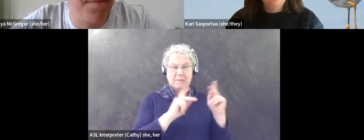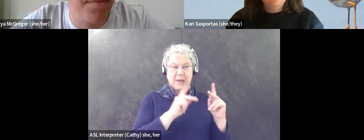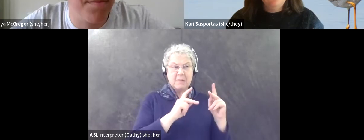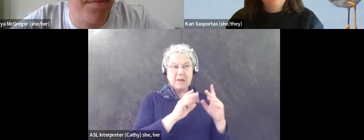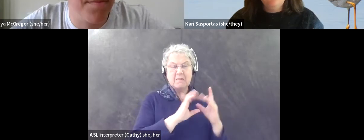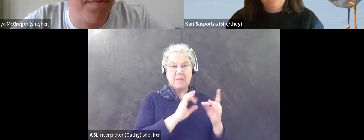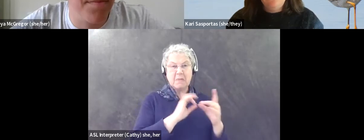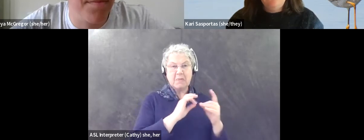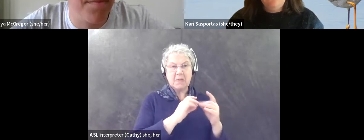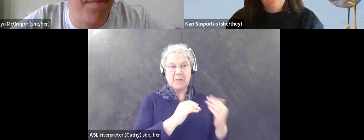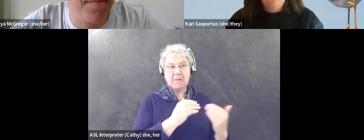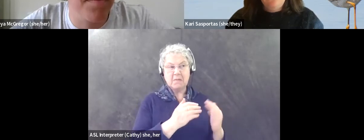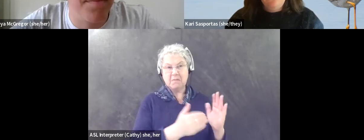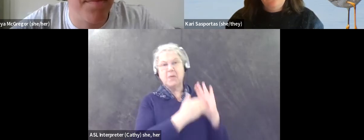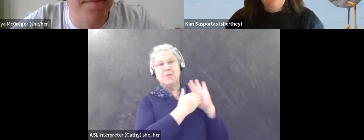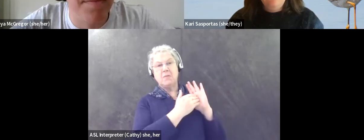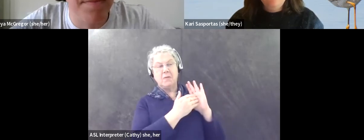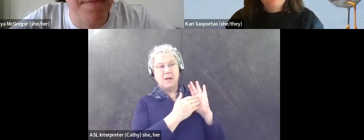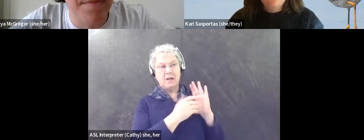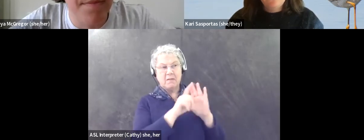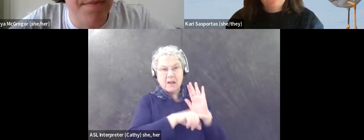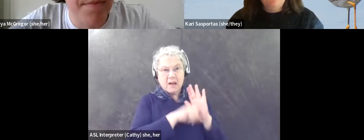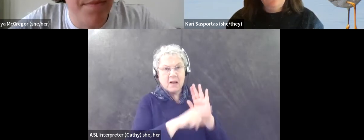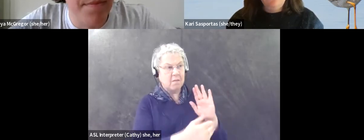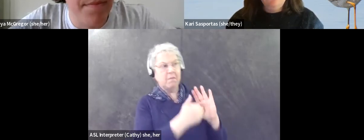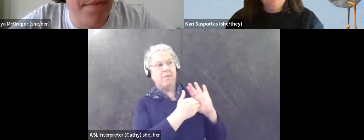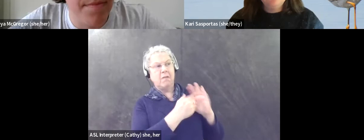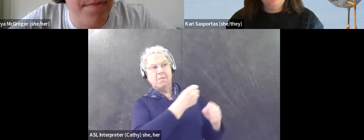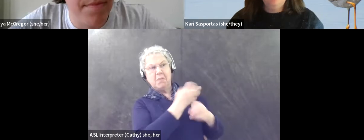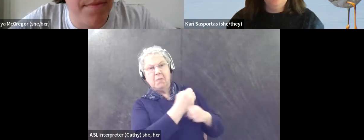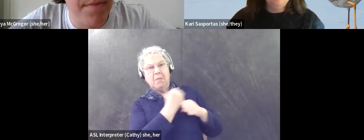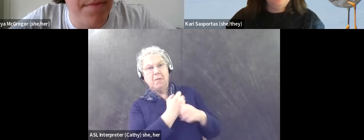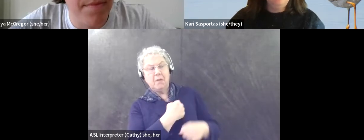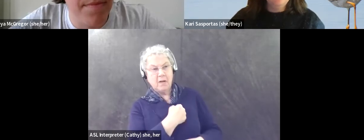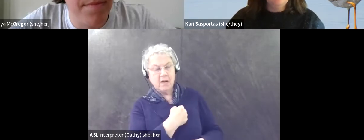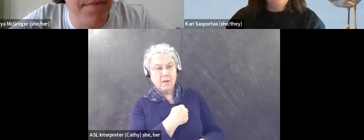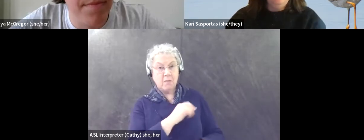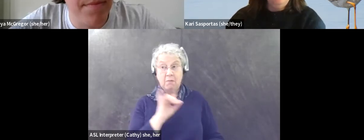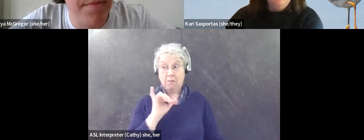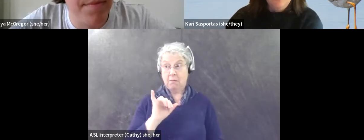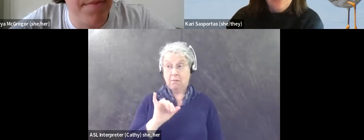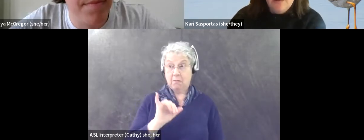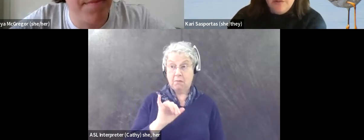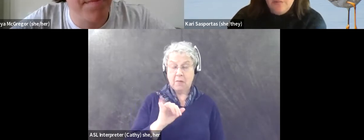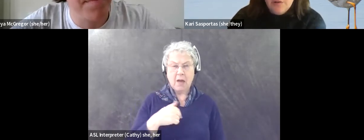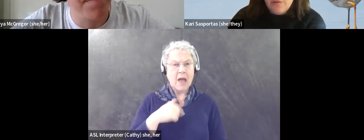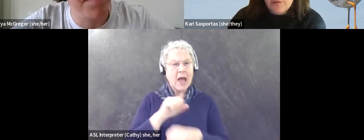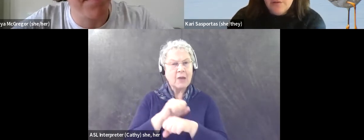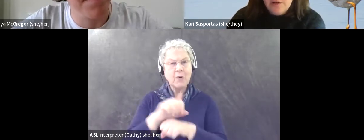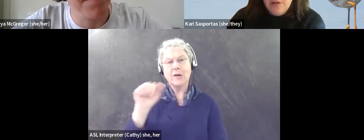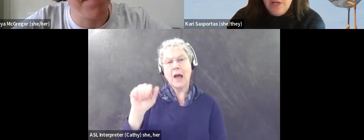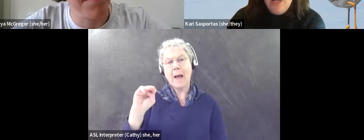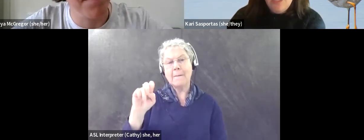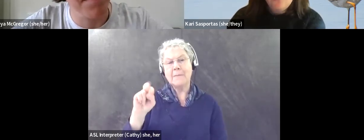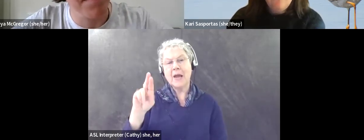were very negative. Um, and so when I, when I was in AmeriCorps, and I mentioned I was in AmeriCorps